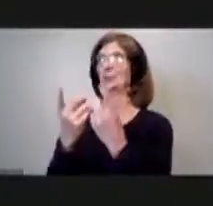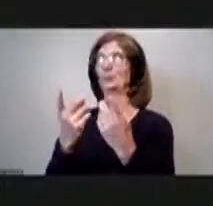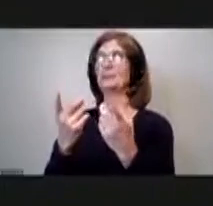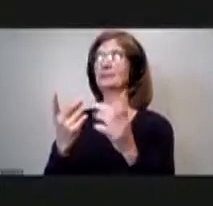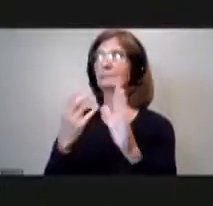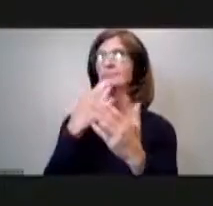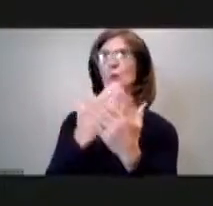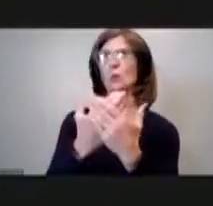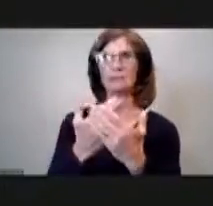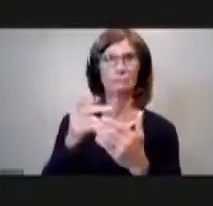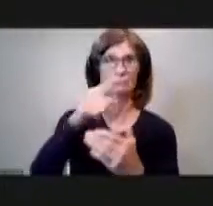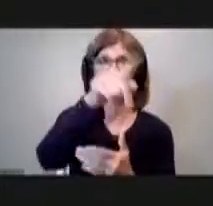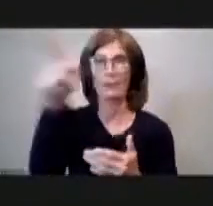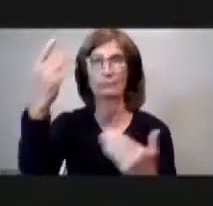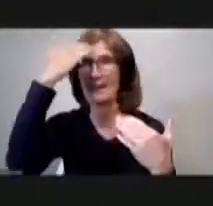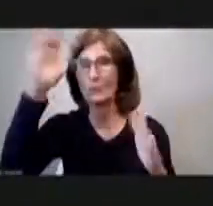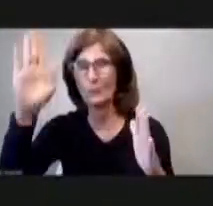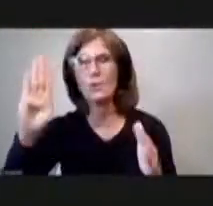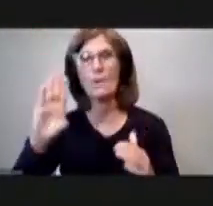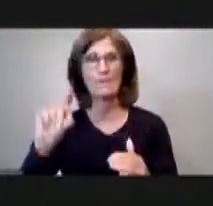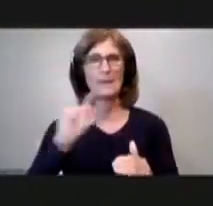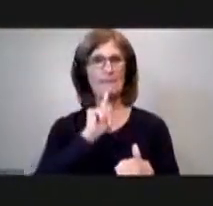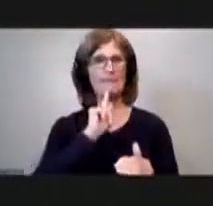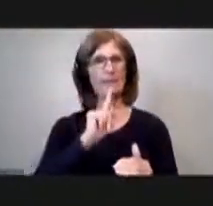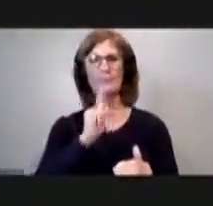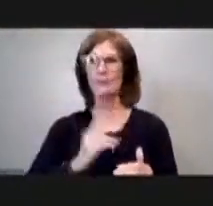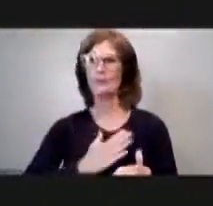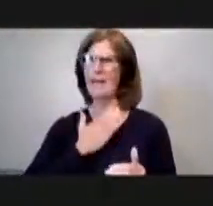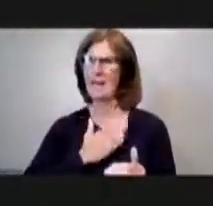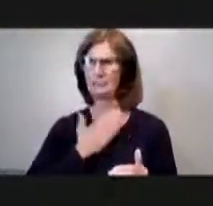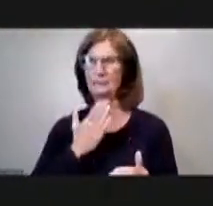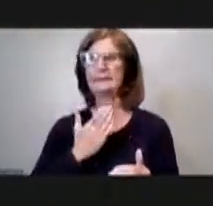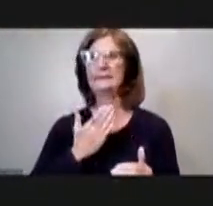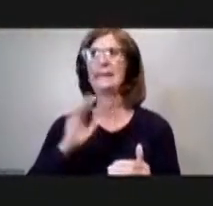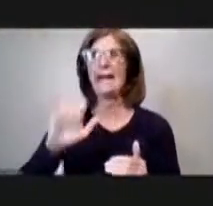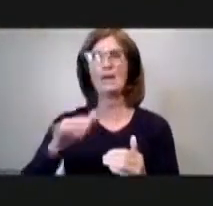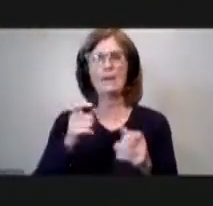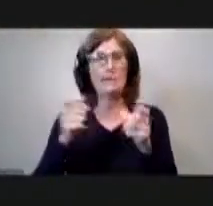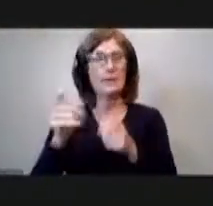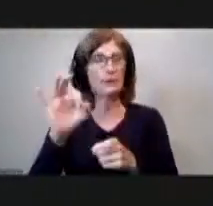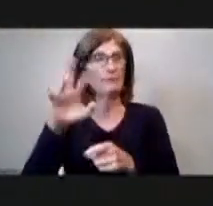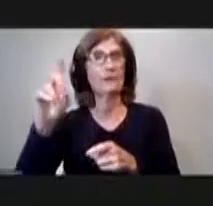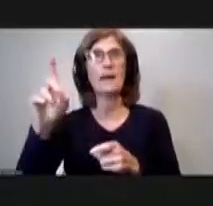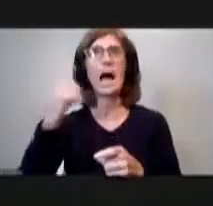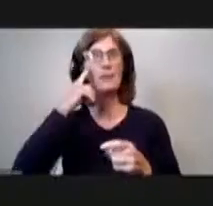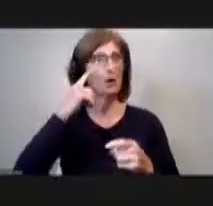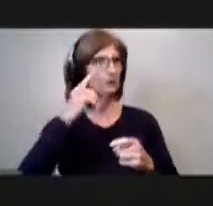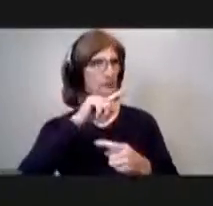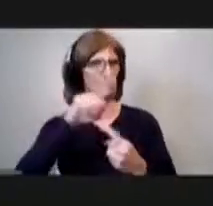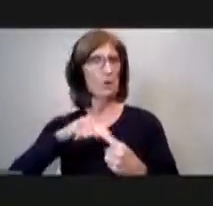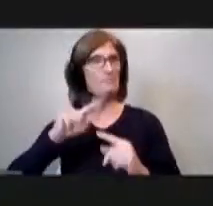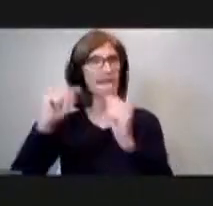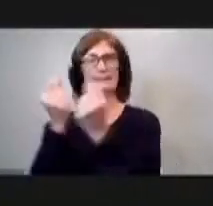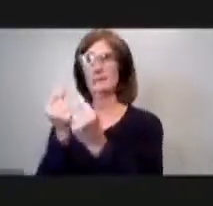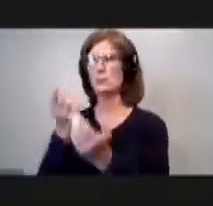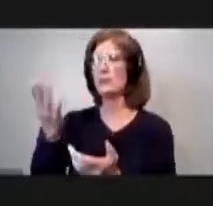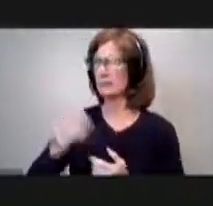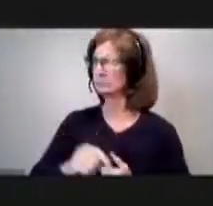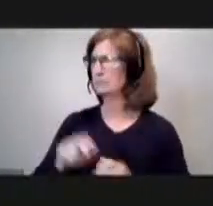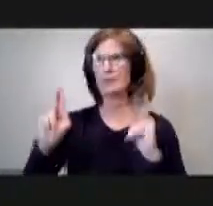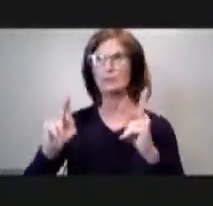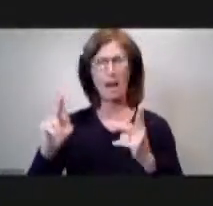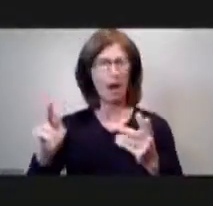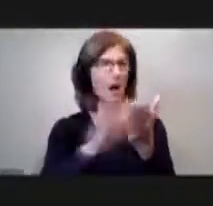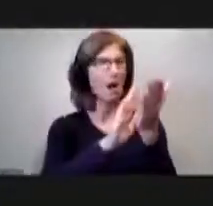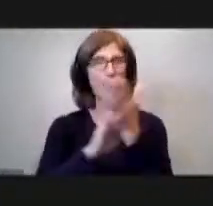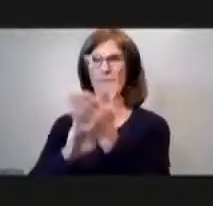uh you know i'm really pleased with the way they manicured the field i felt like it was a reflection on me when my team was playing there and they're you know if